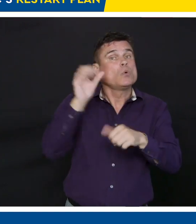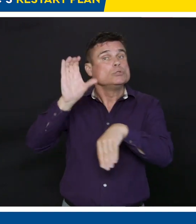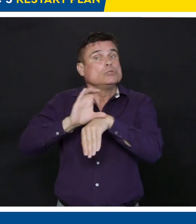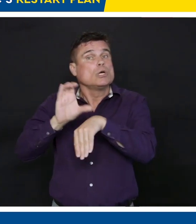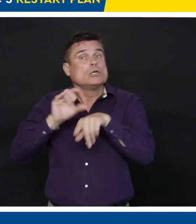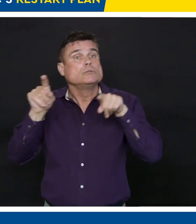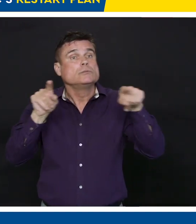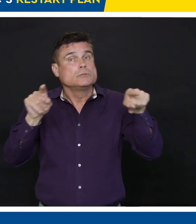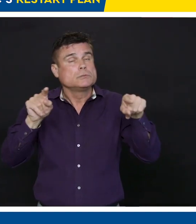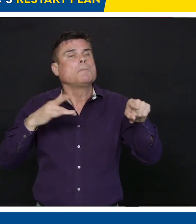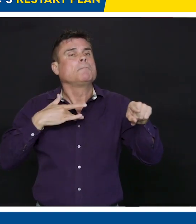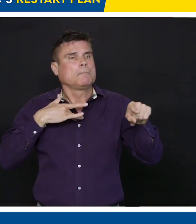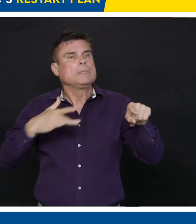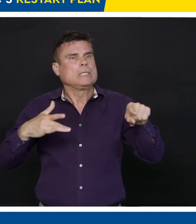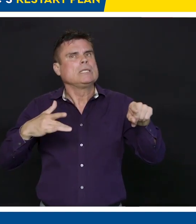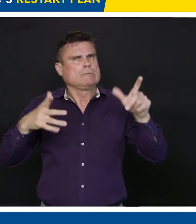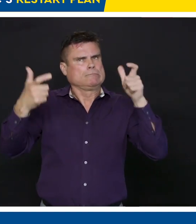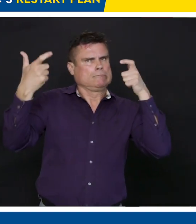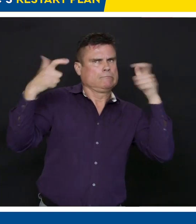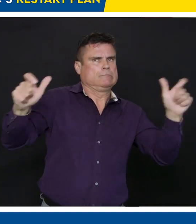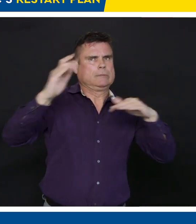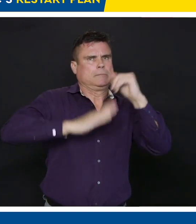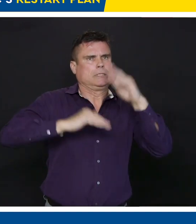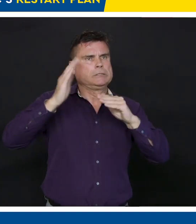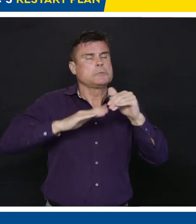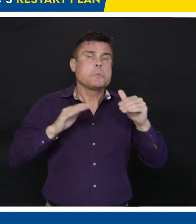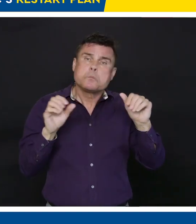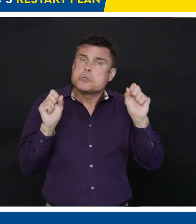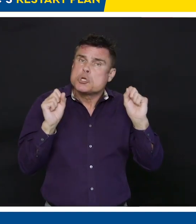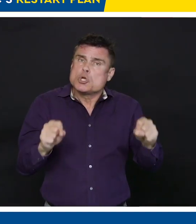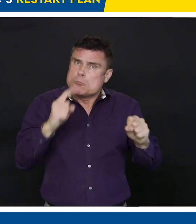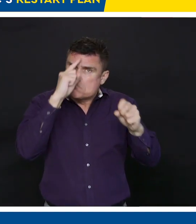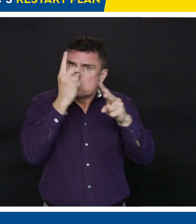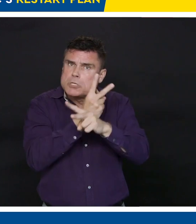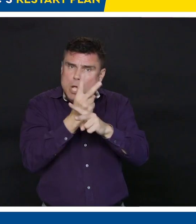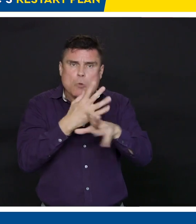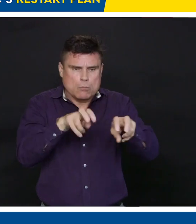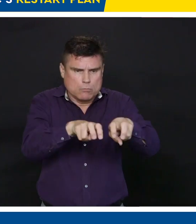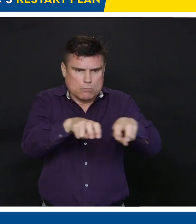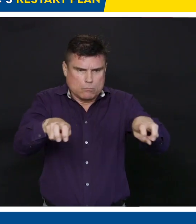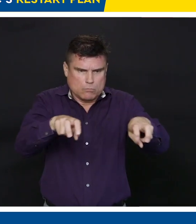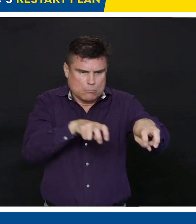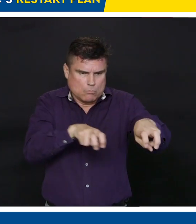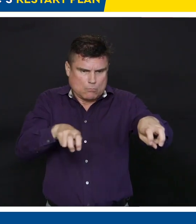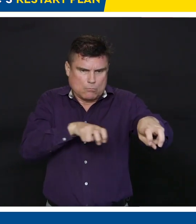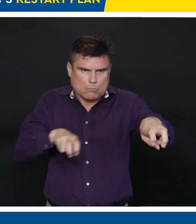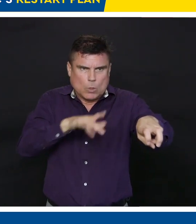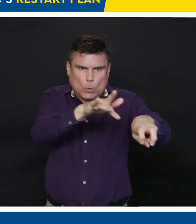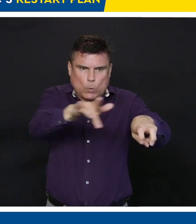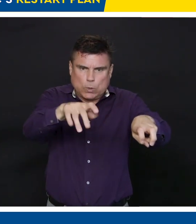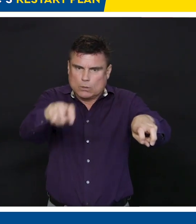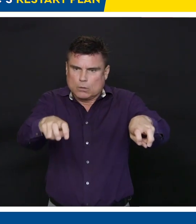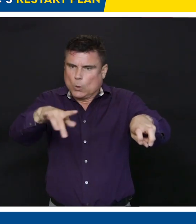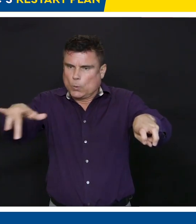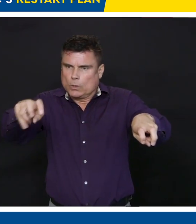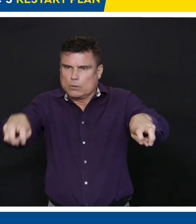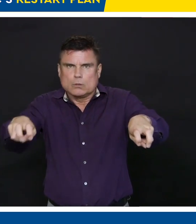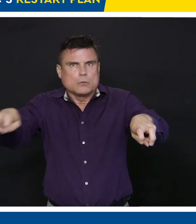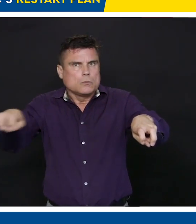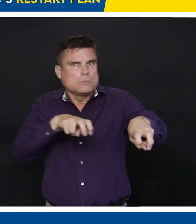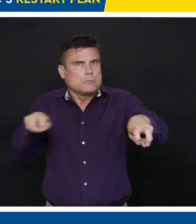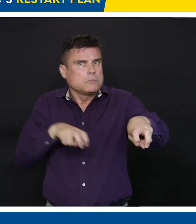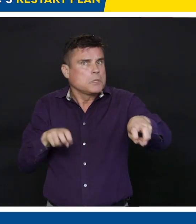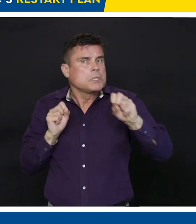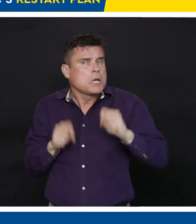You can have multiple services throughout the week. There are a whole bunch of ways that individual faiths will try to address these